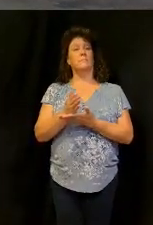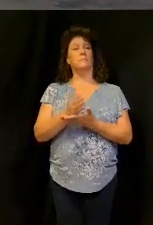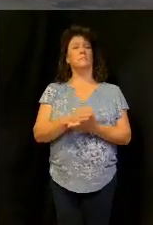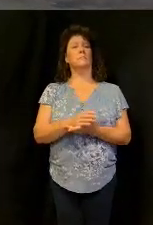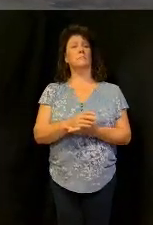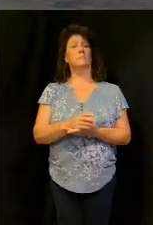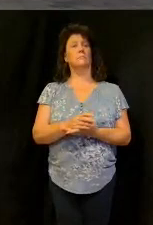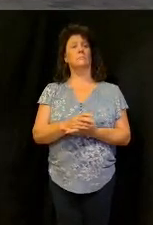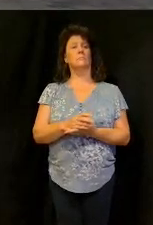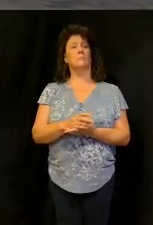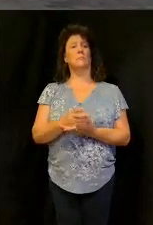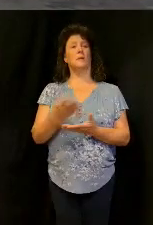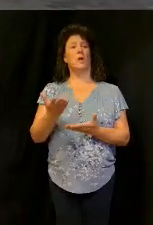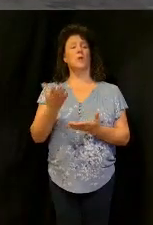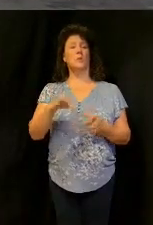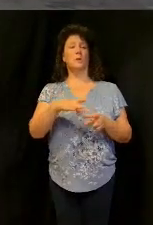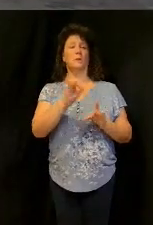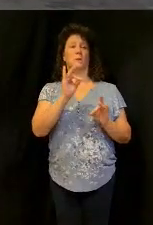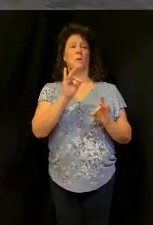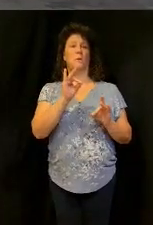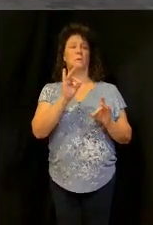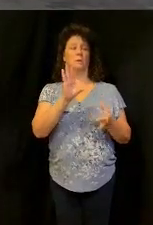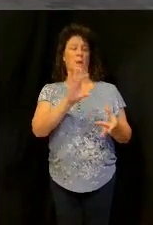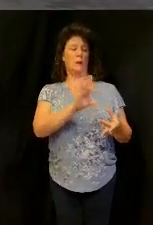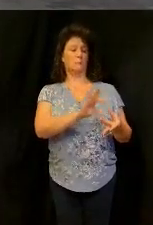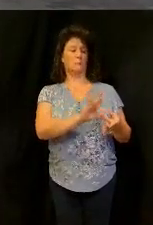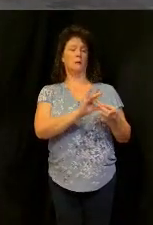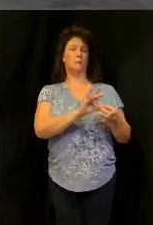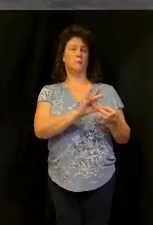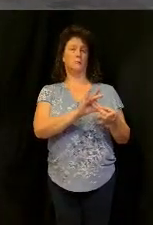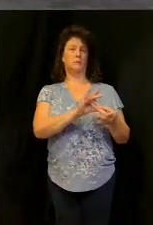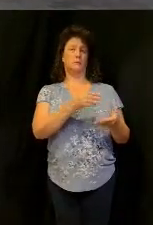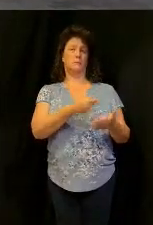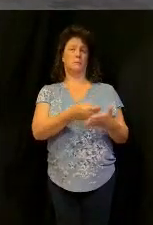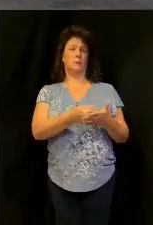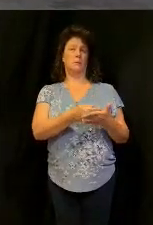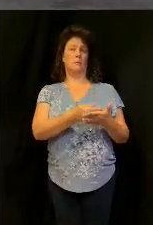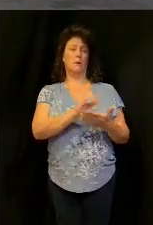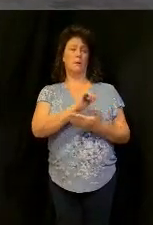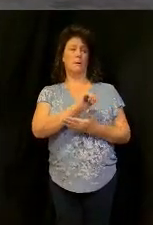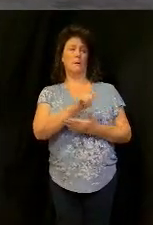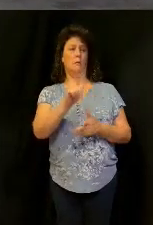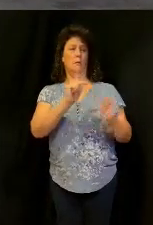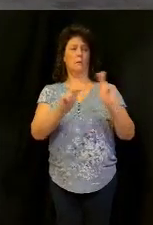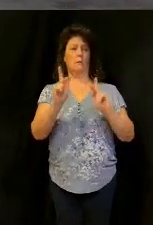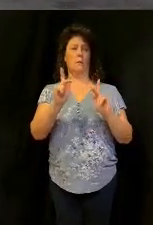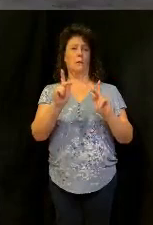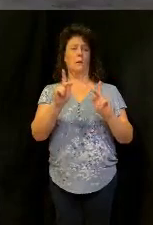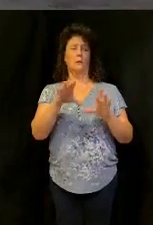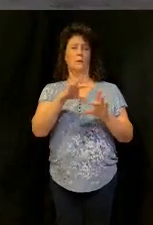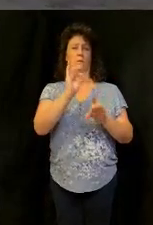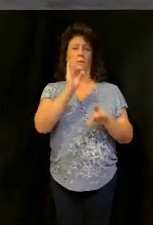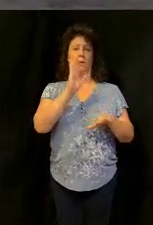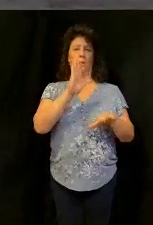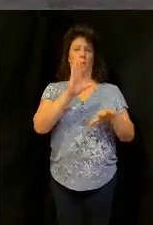it's what spirits on the money everybody in this room there's a spirit on your money